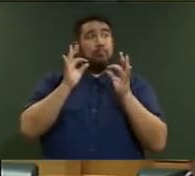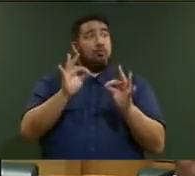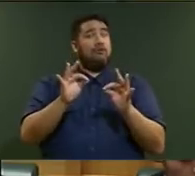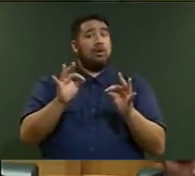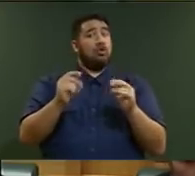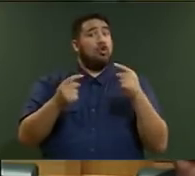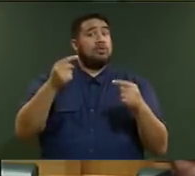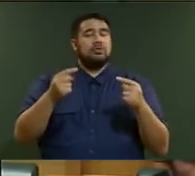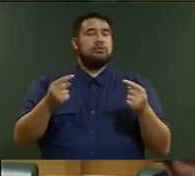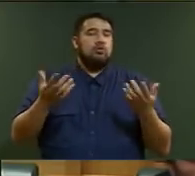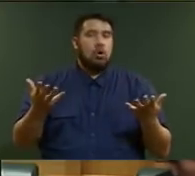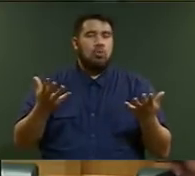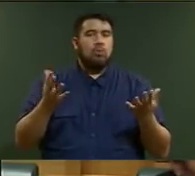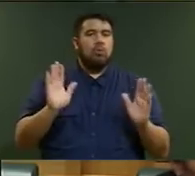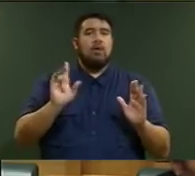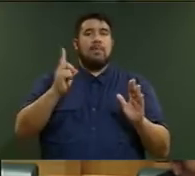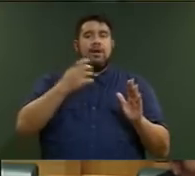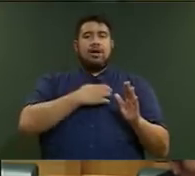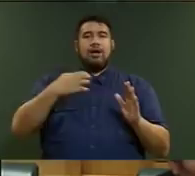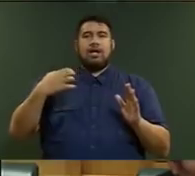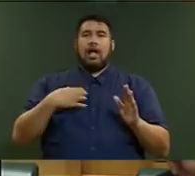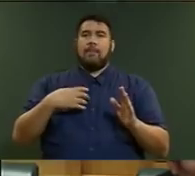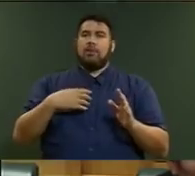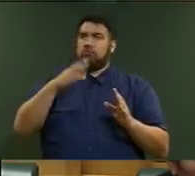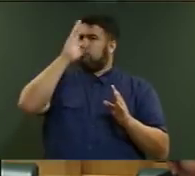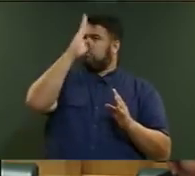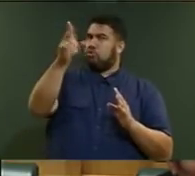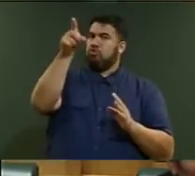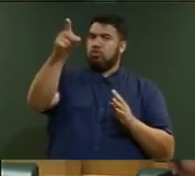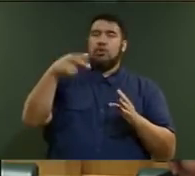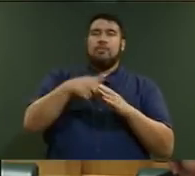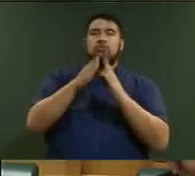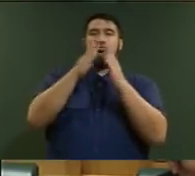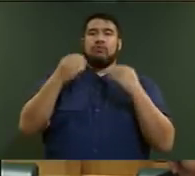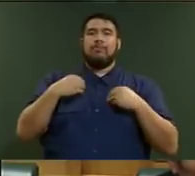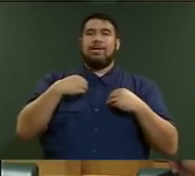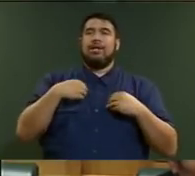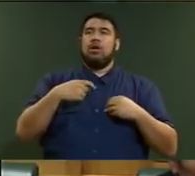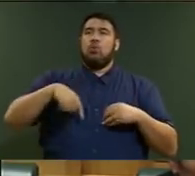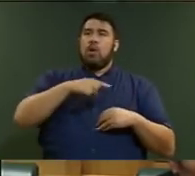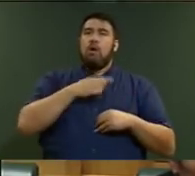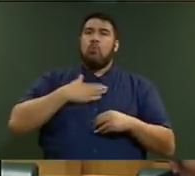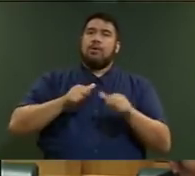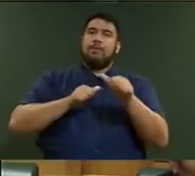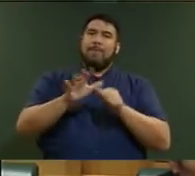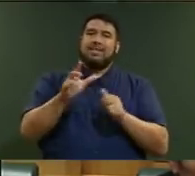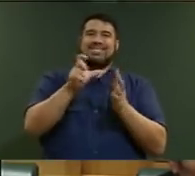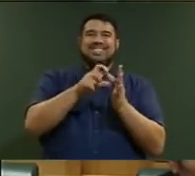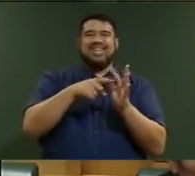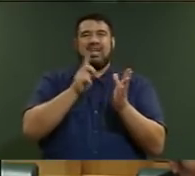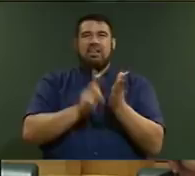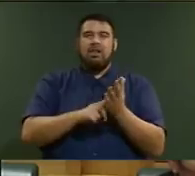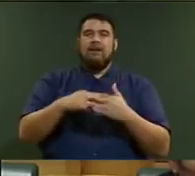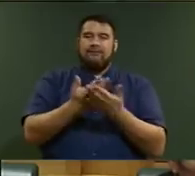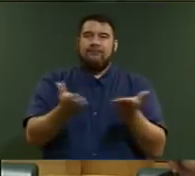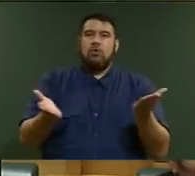our government's committed to sending a very clear signal to the petrol companies that we want the best possible deal for consumers and